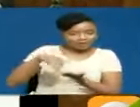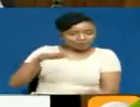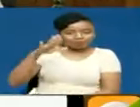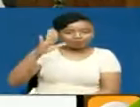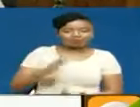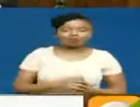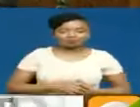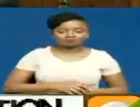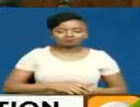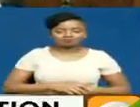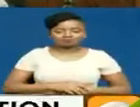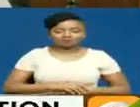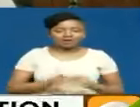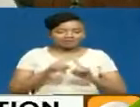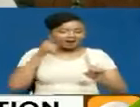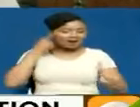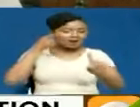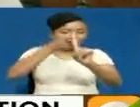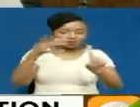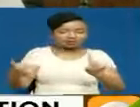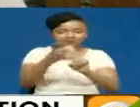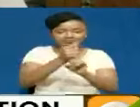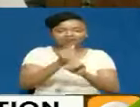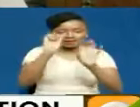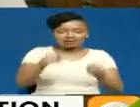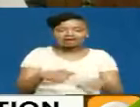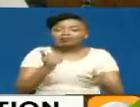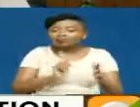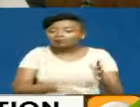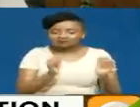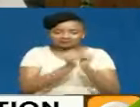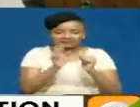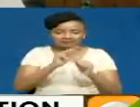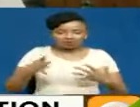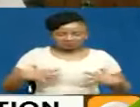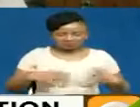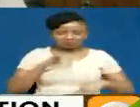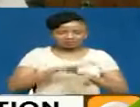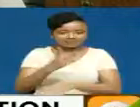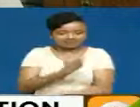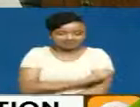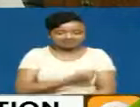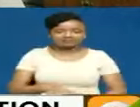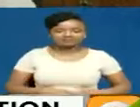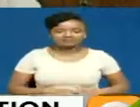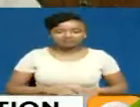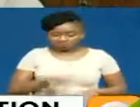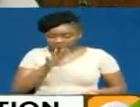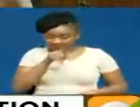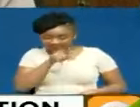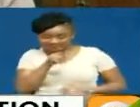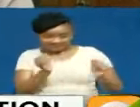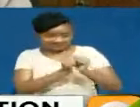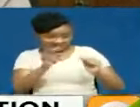months late, but be able to meet our 10 million target of the most vulnerable, which will be a key